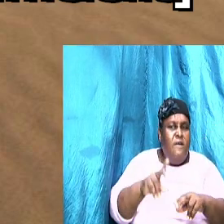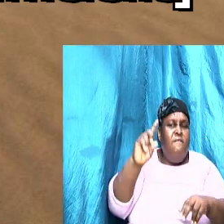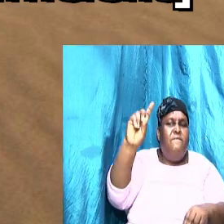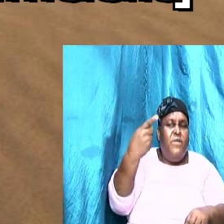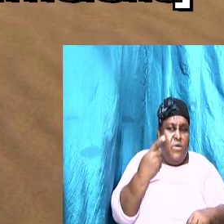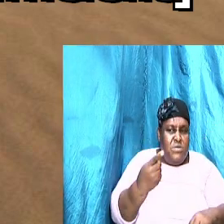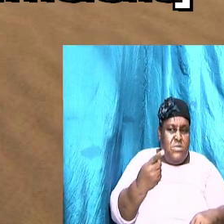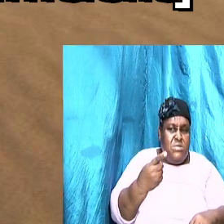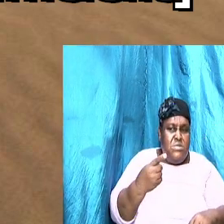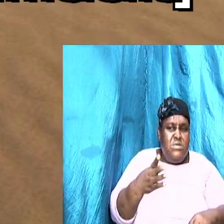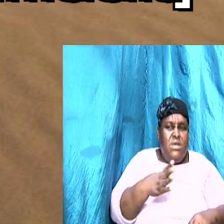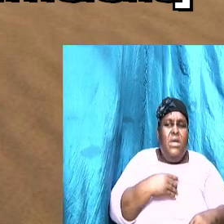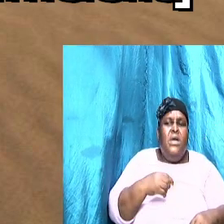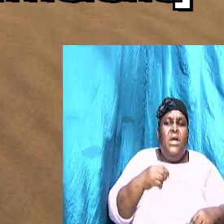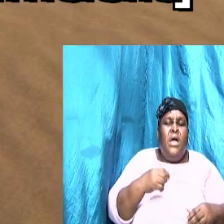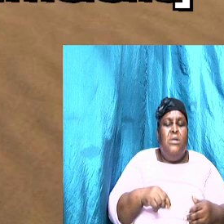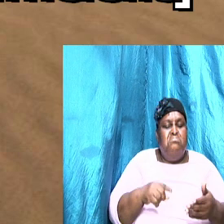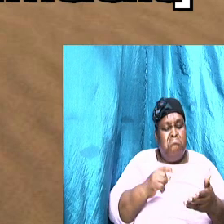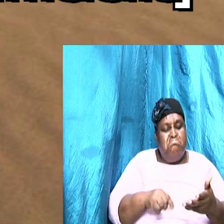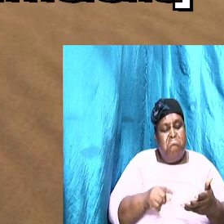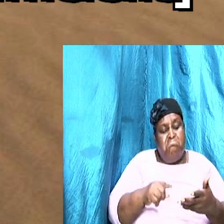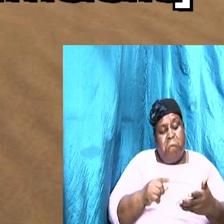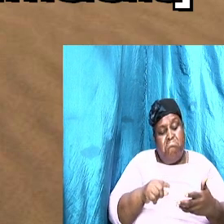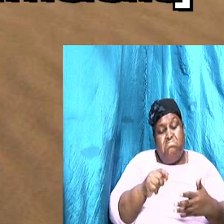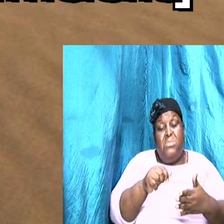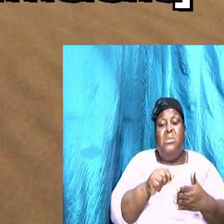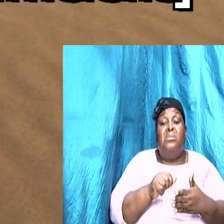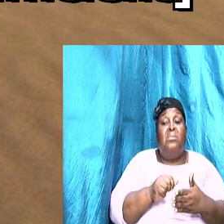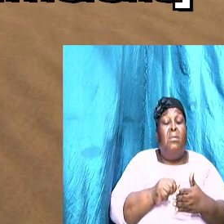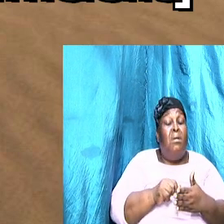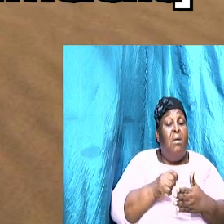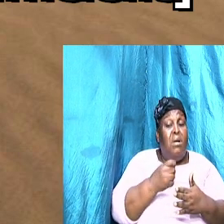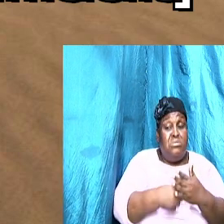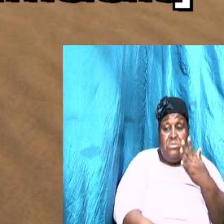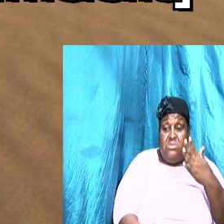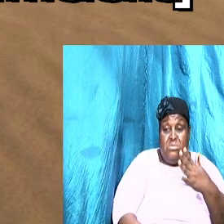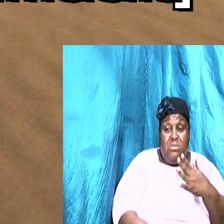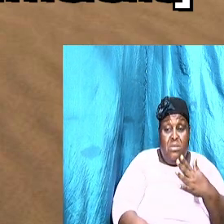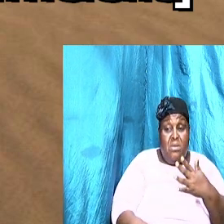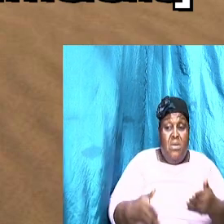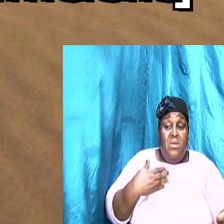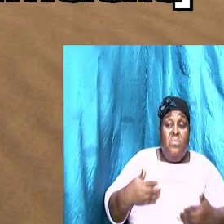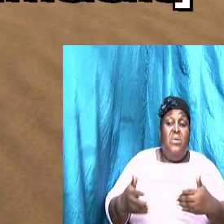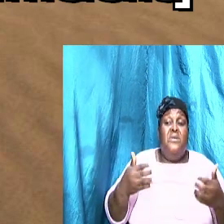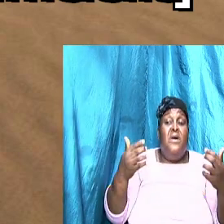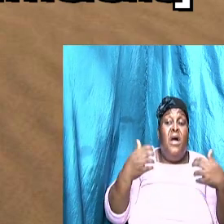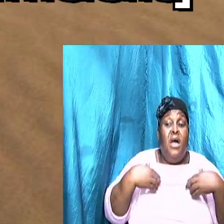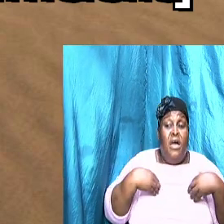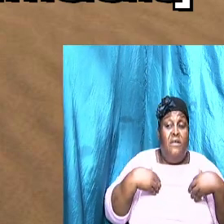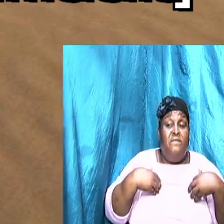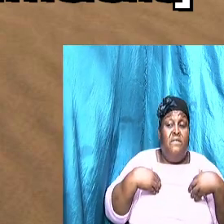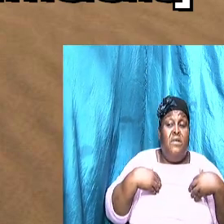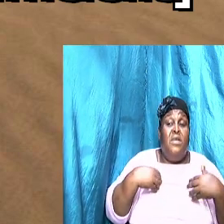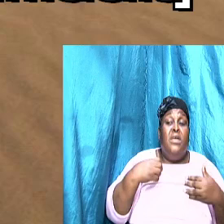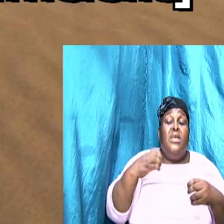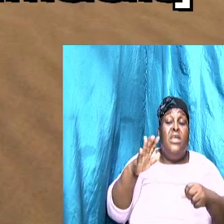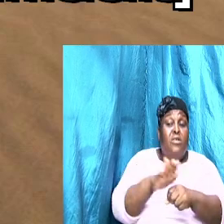and counted the cost whether he have sufficient to finish it